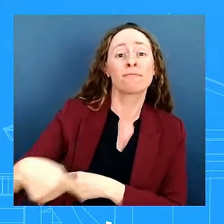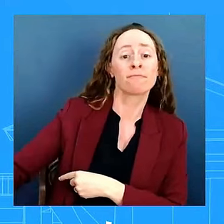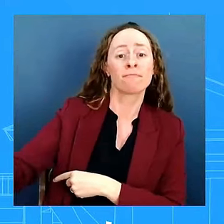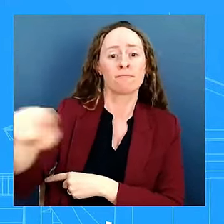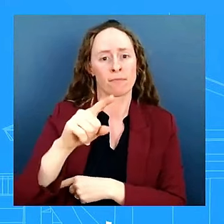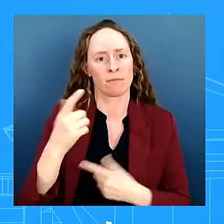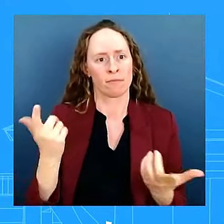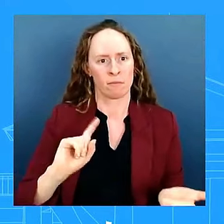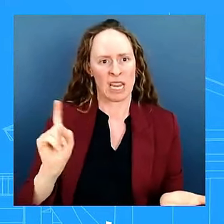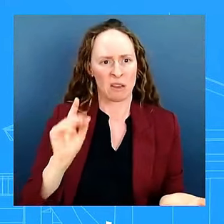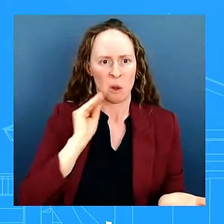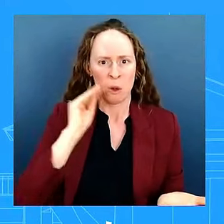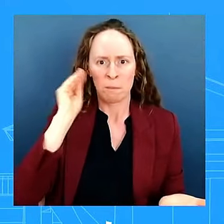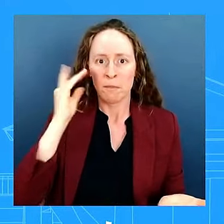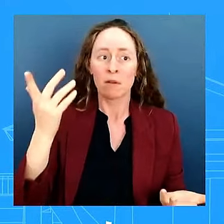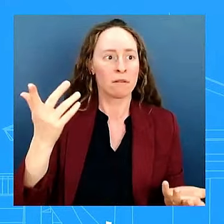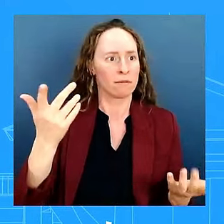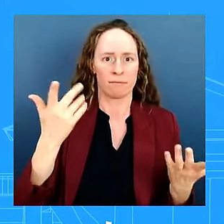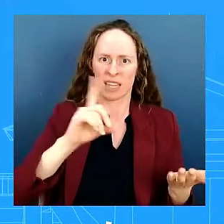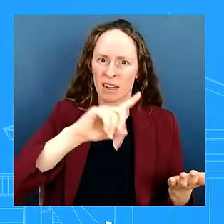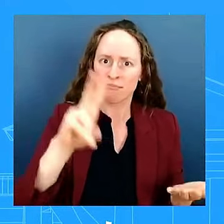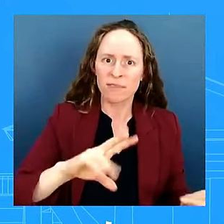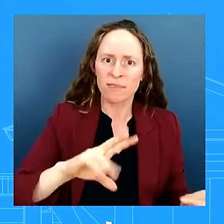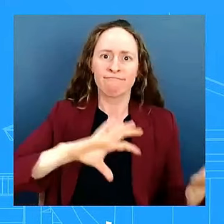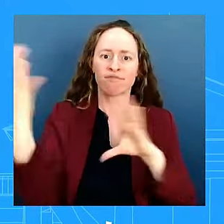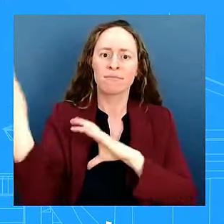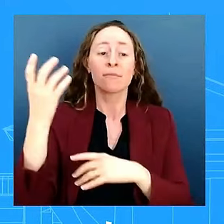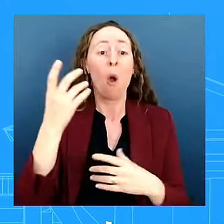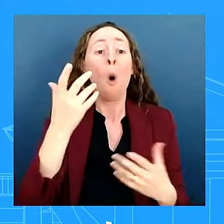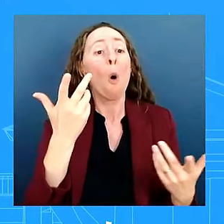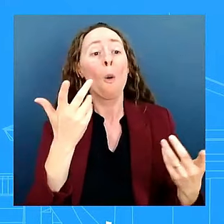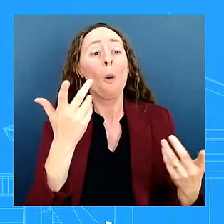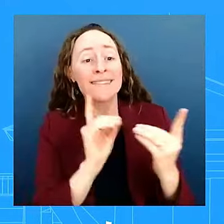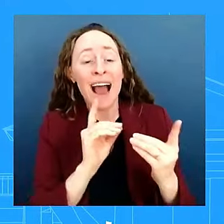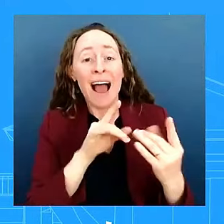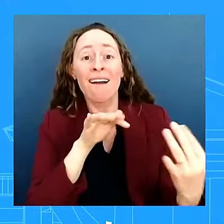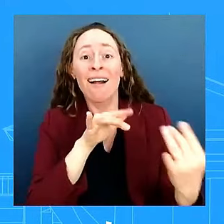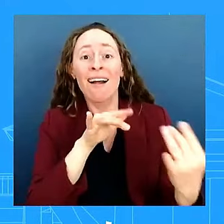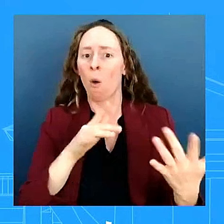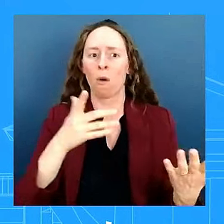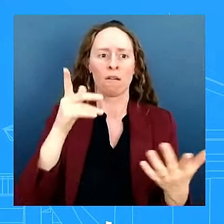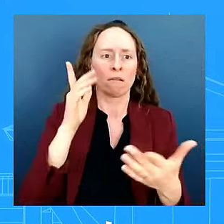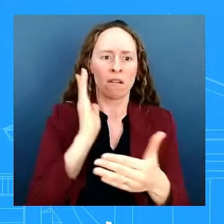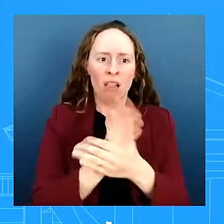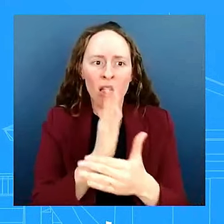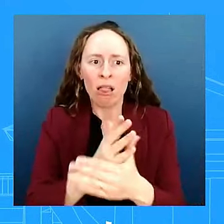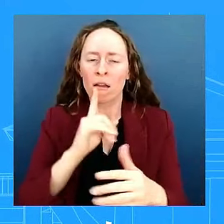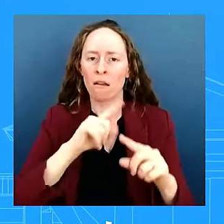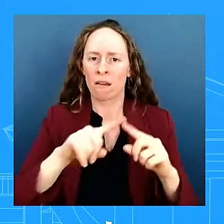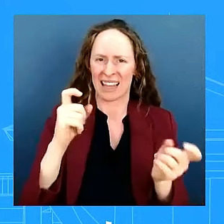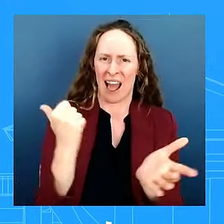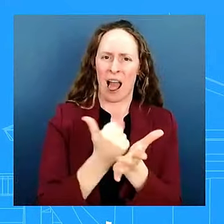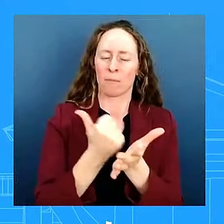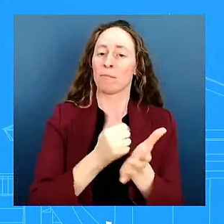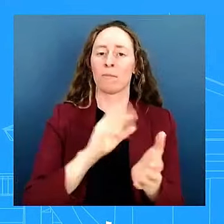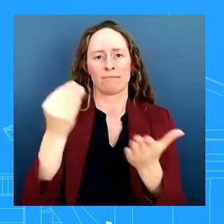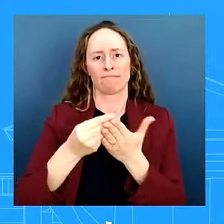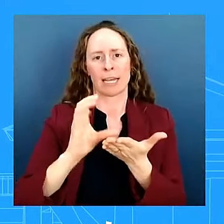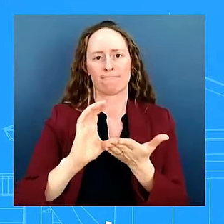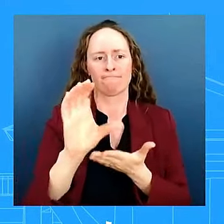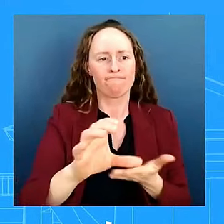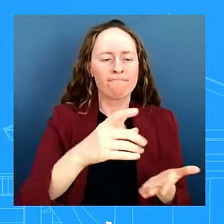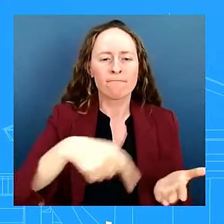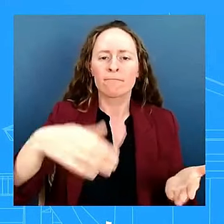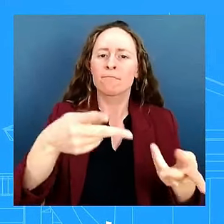violence dating violence and stalking a new national resource center on cyber crimes against